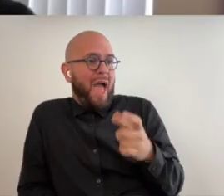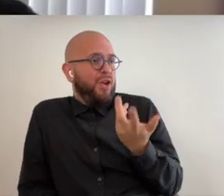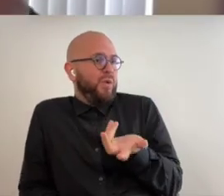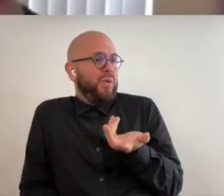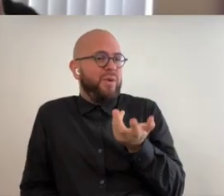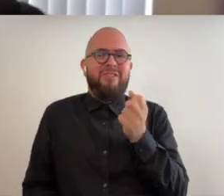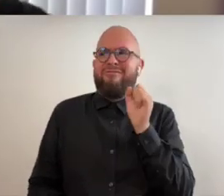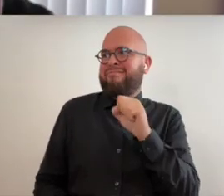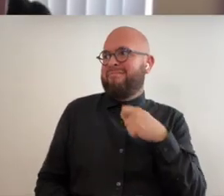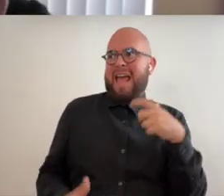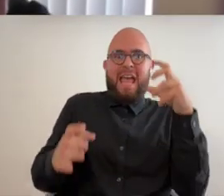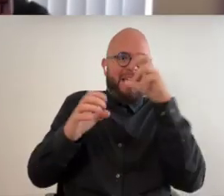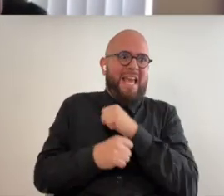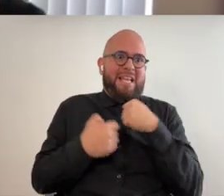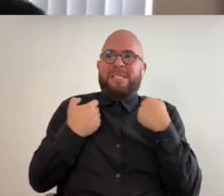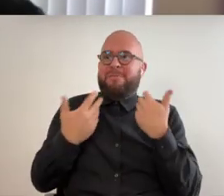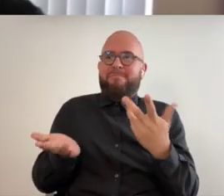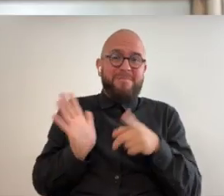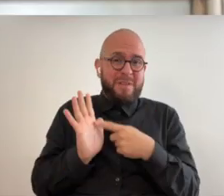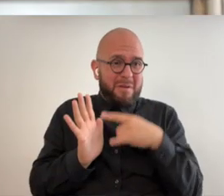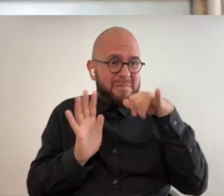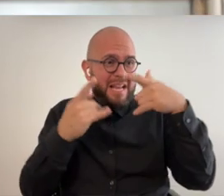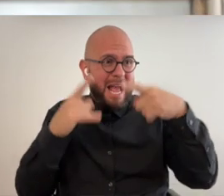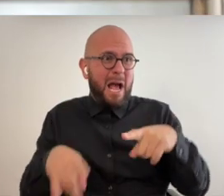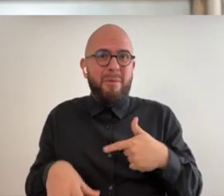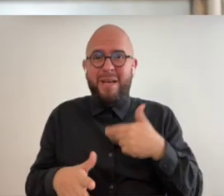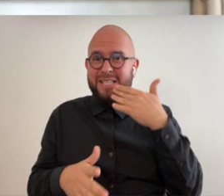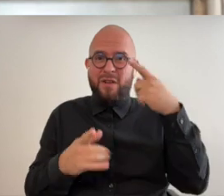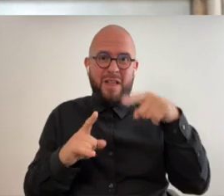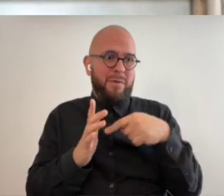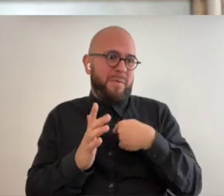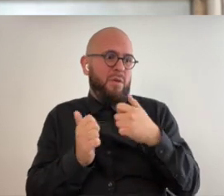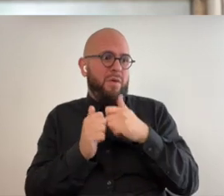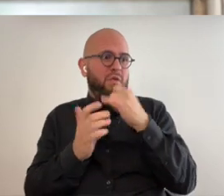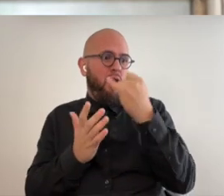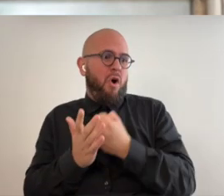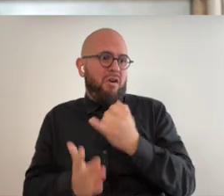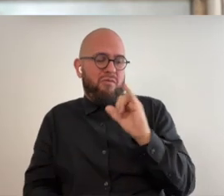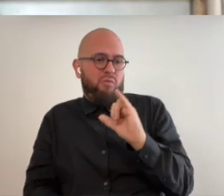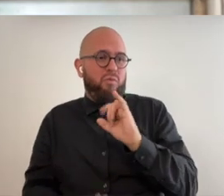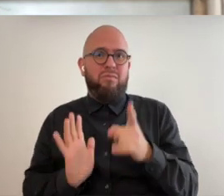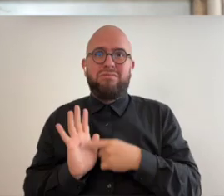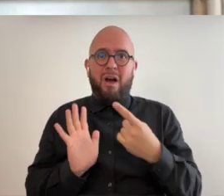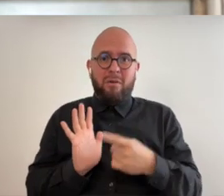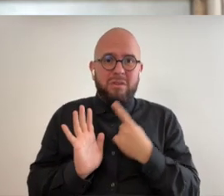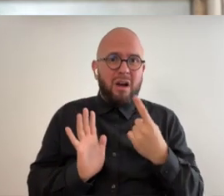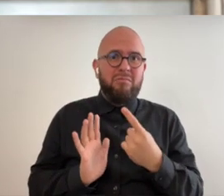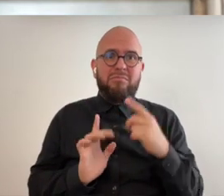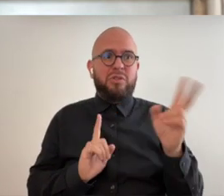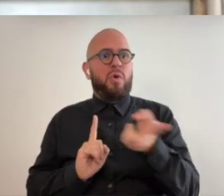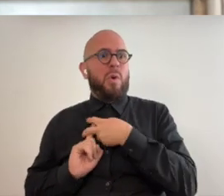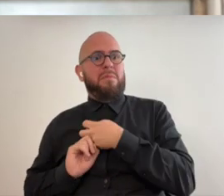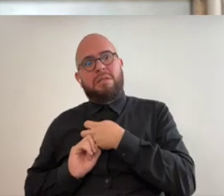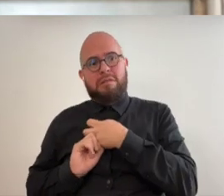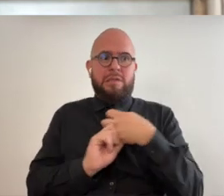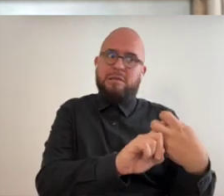i i guess so sometimes that's what happens i know that's happened to me with art so sometimes it's grabs you